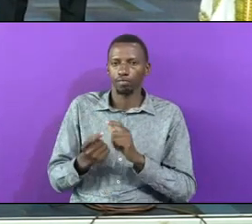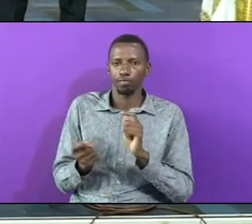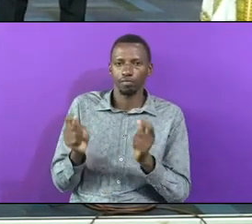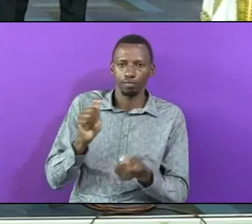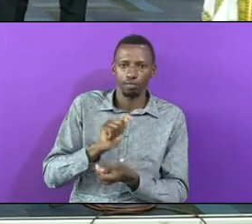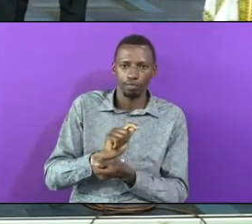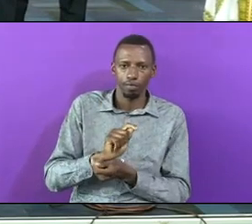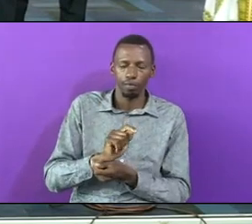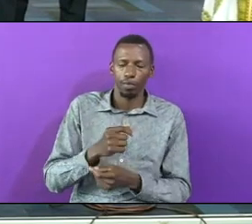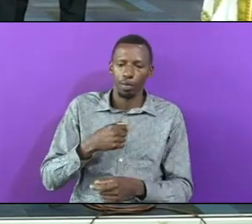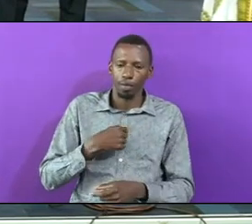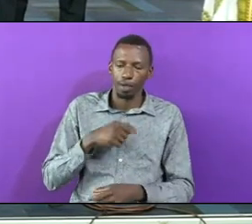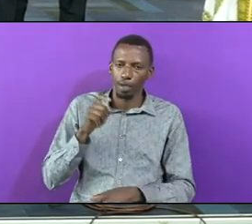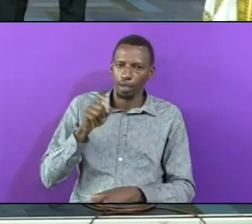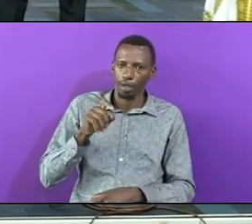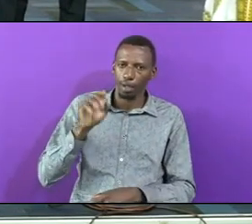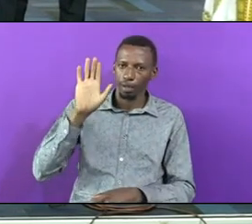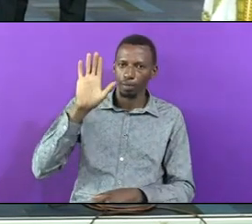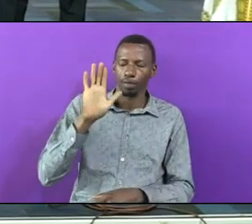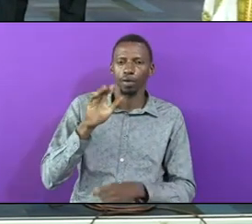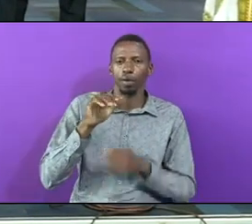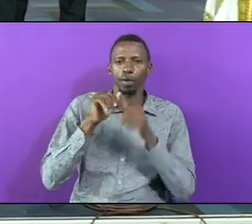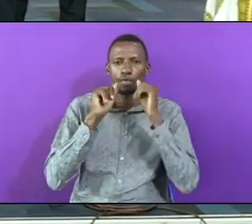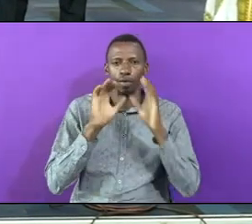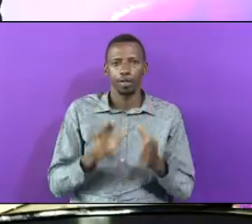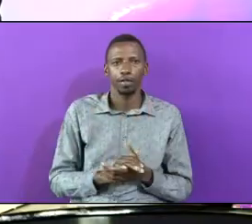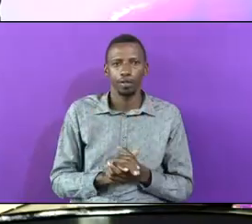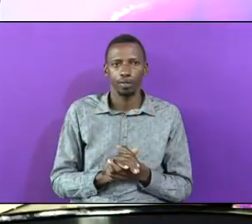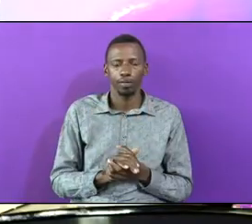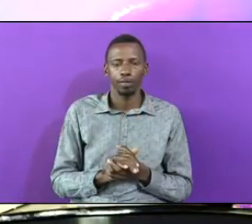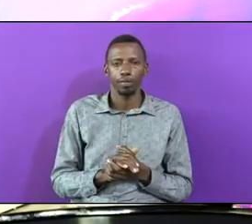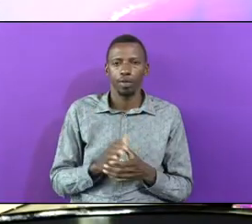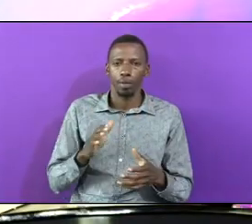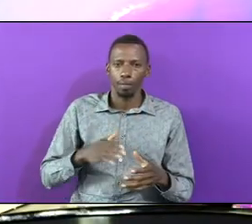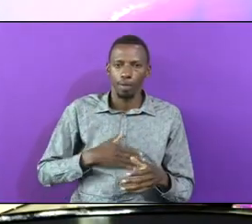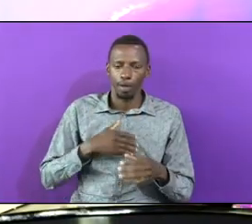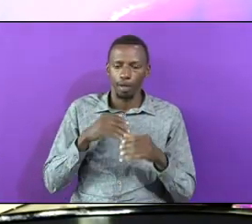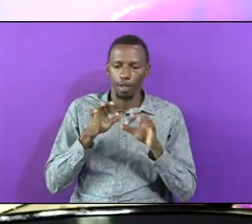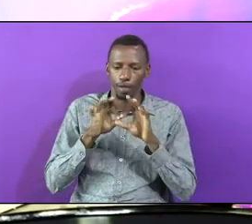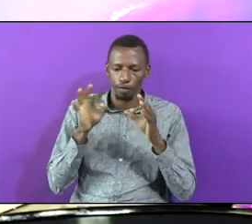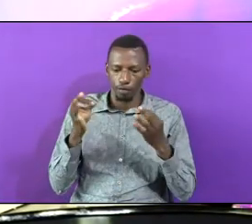Your Blessing That My Family May Be Blessed